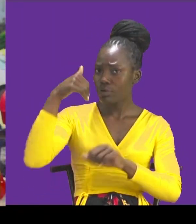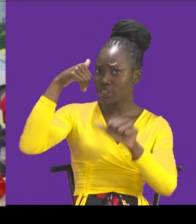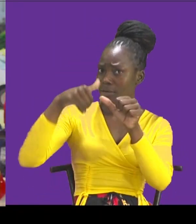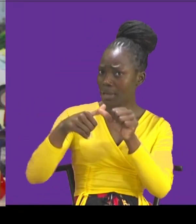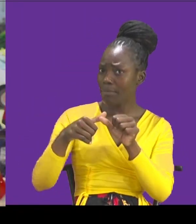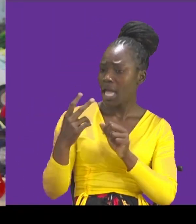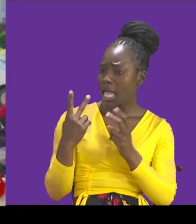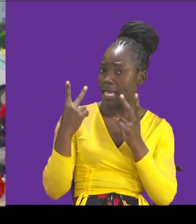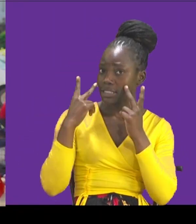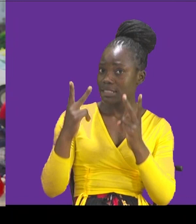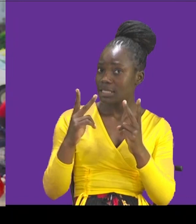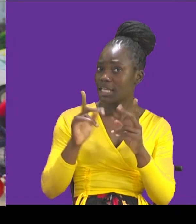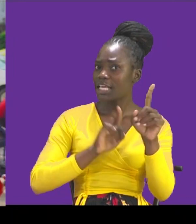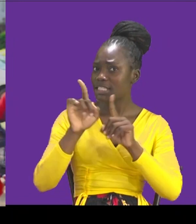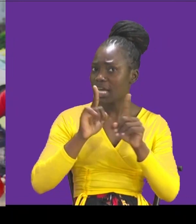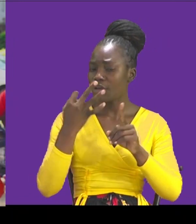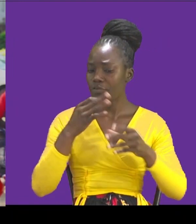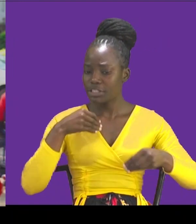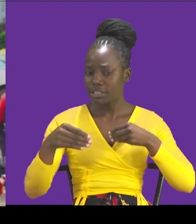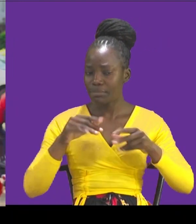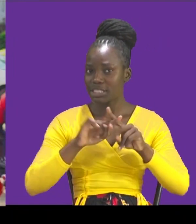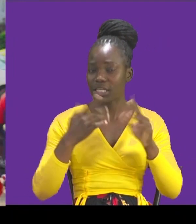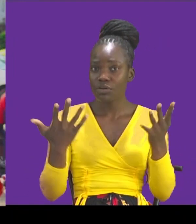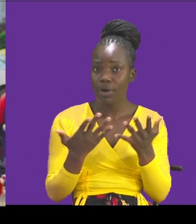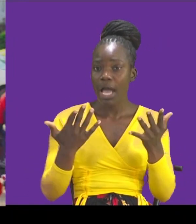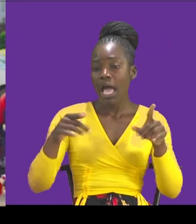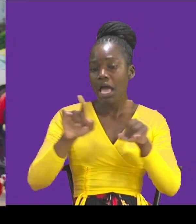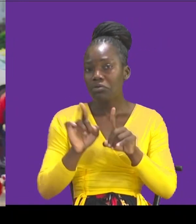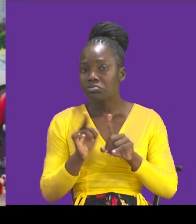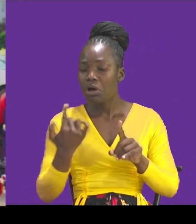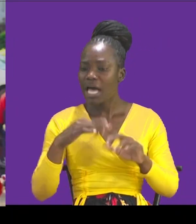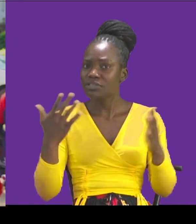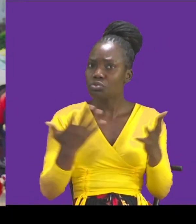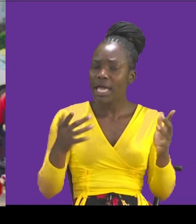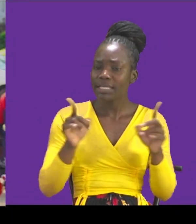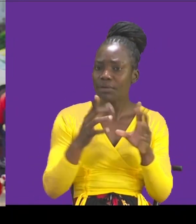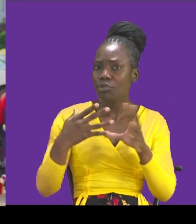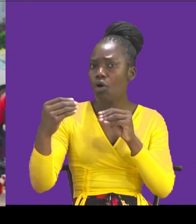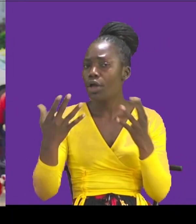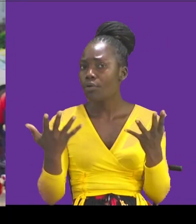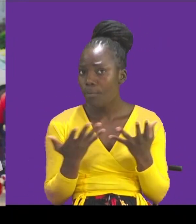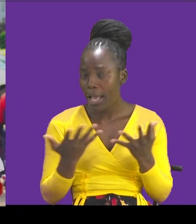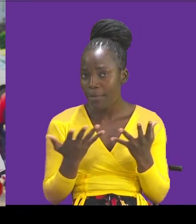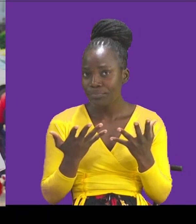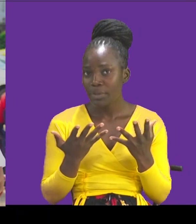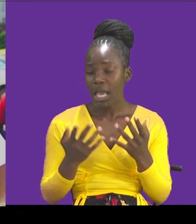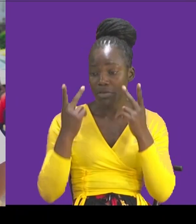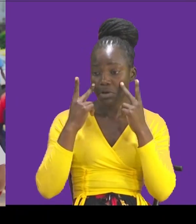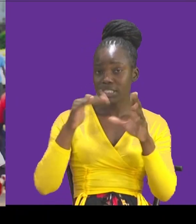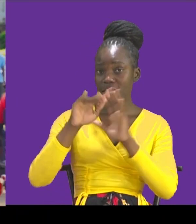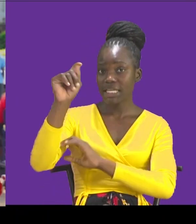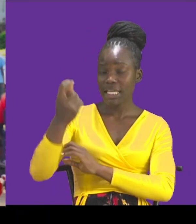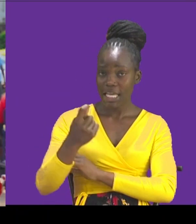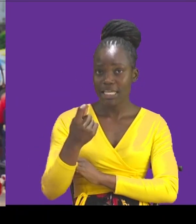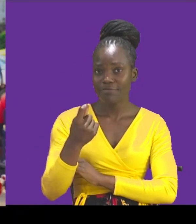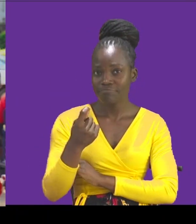see where the journey of disability started, where we are and where we are going. And as you can see in Kenya, at